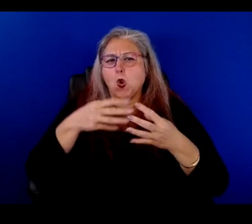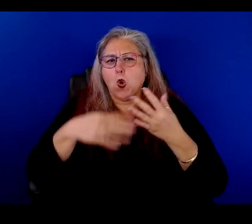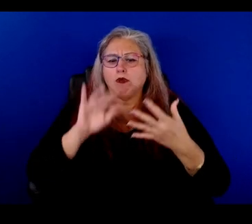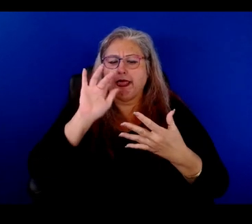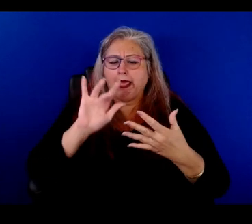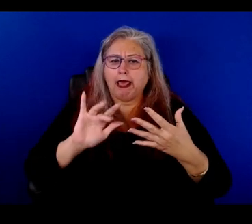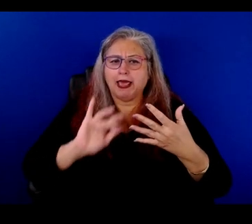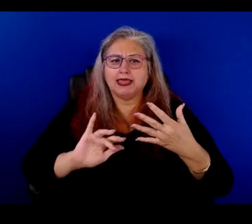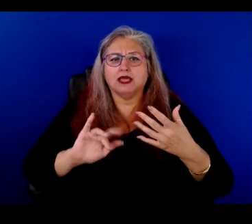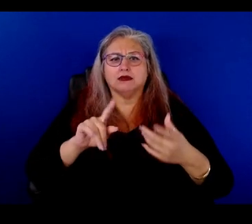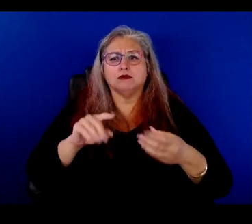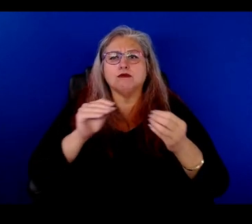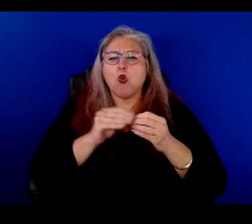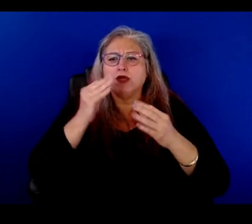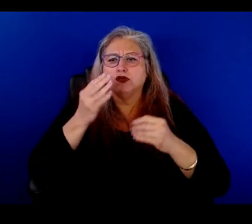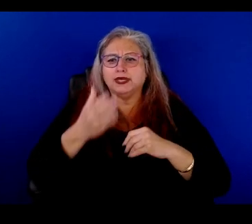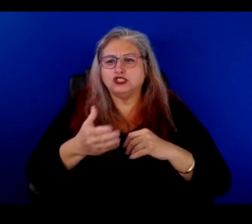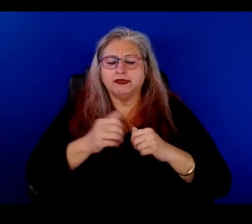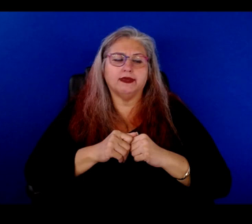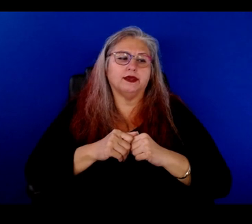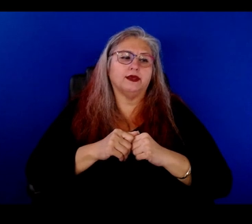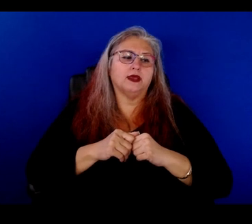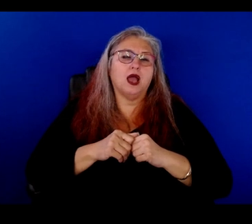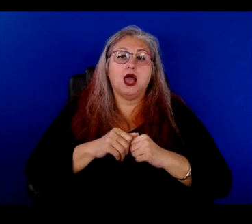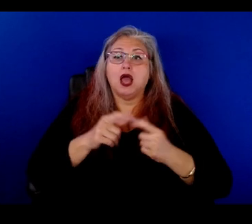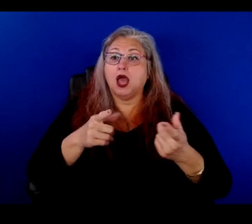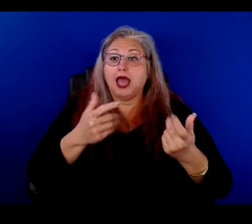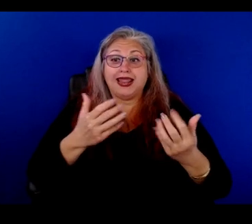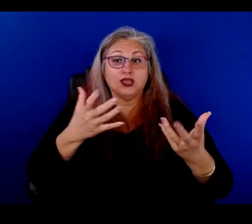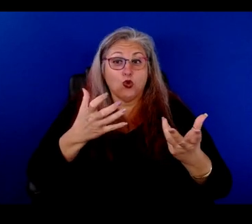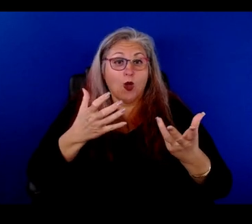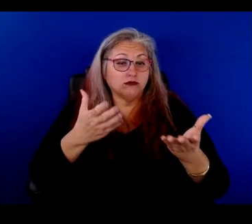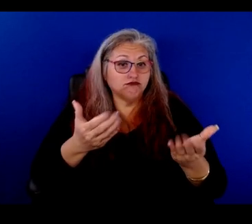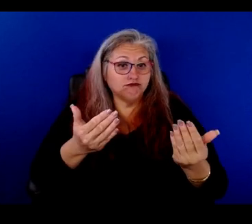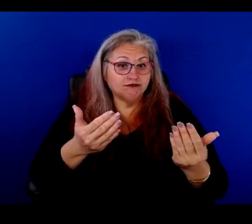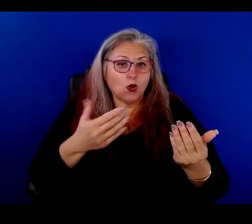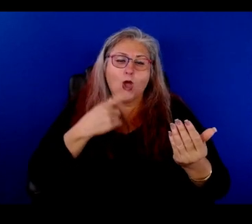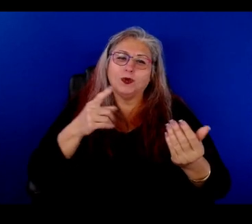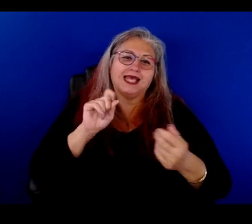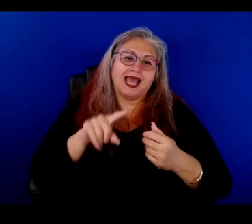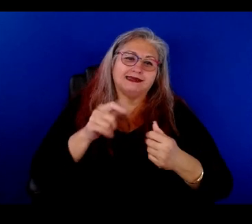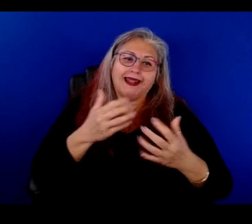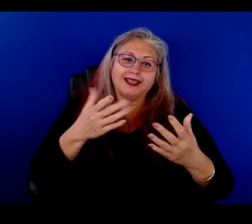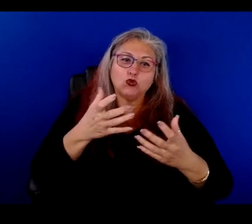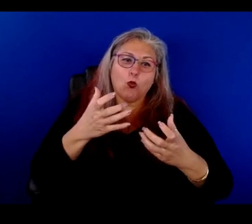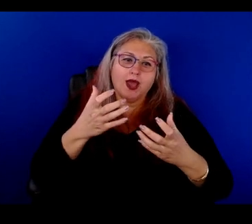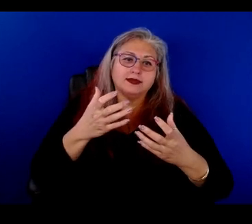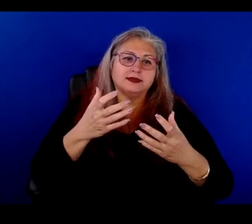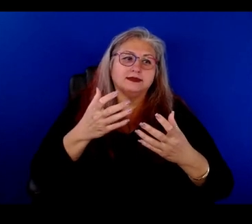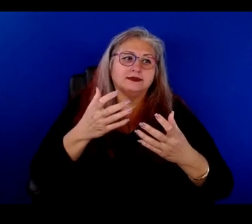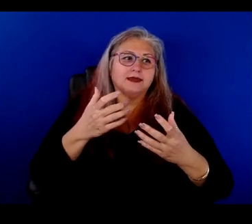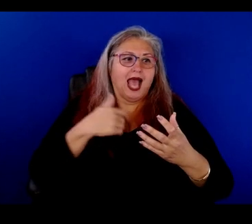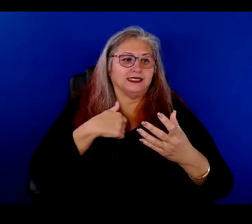just to, you know, to more information. Um, and is there, is there anything else that you, we always ask if there's anything you want, uh,